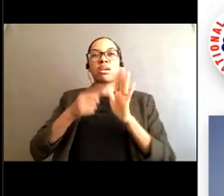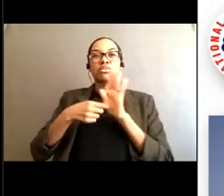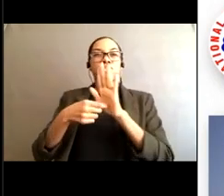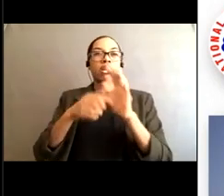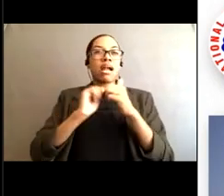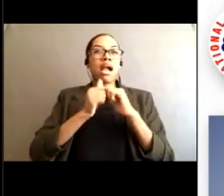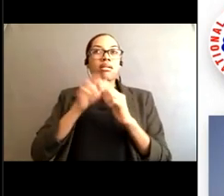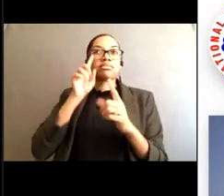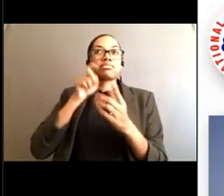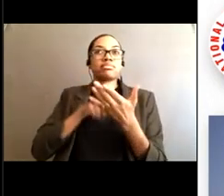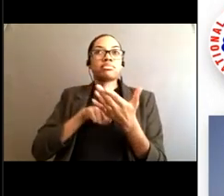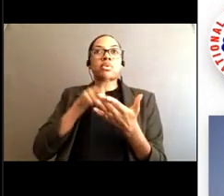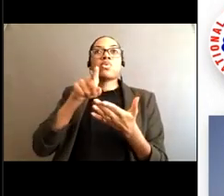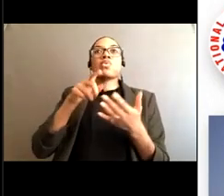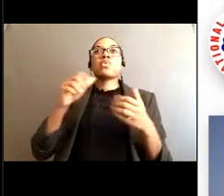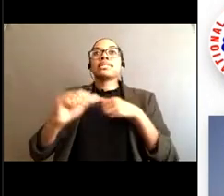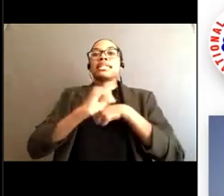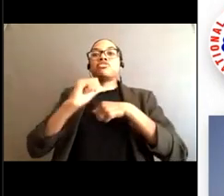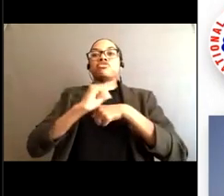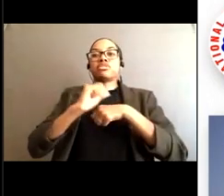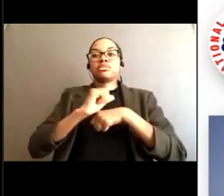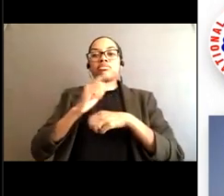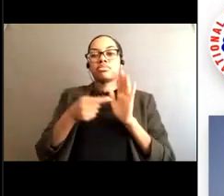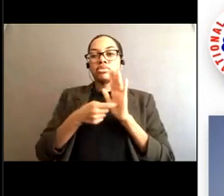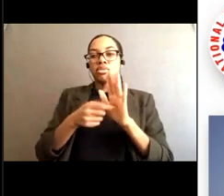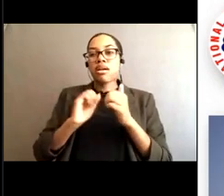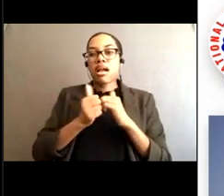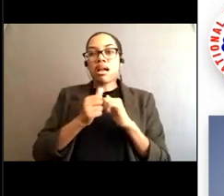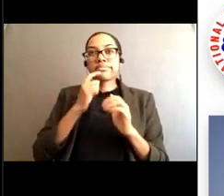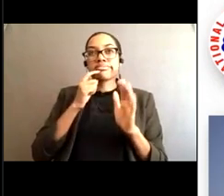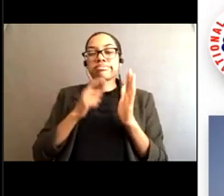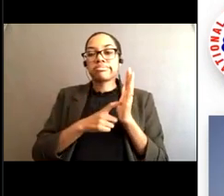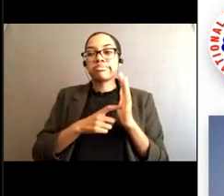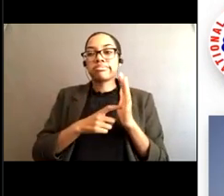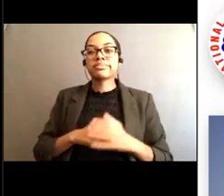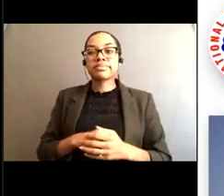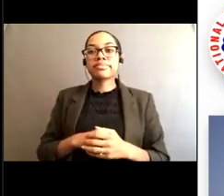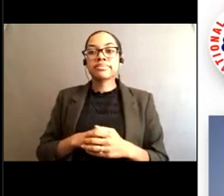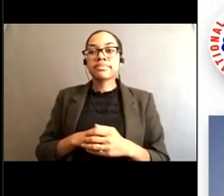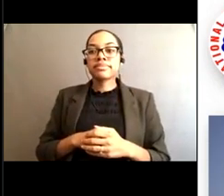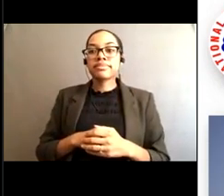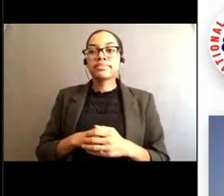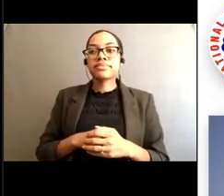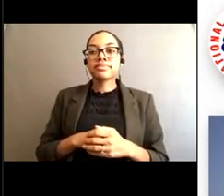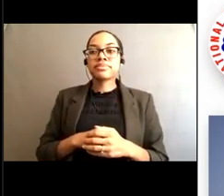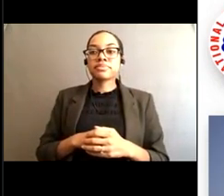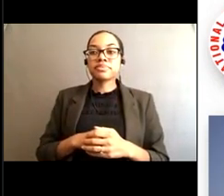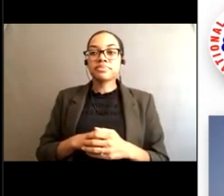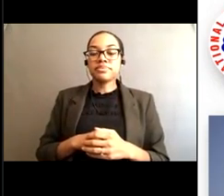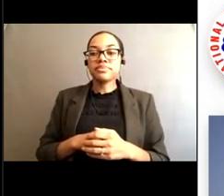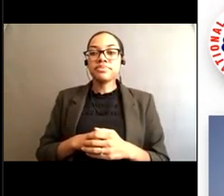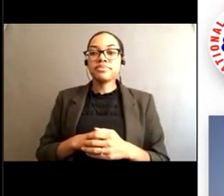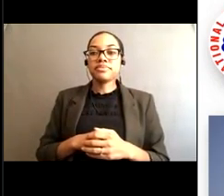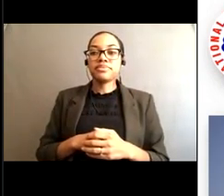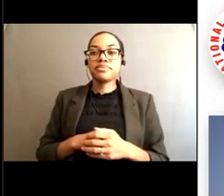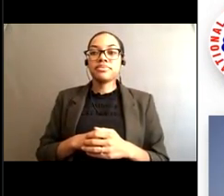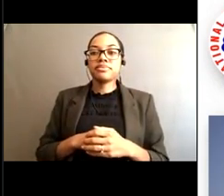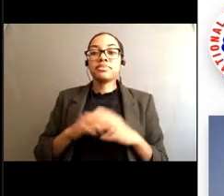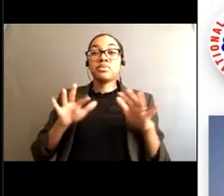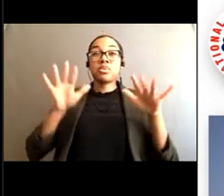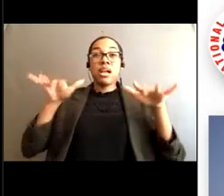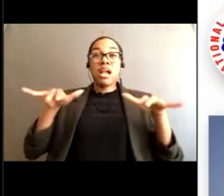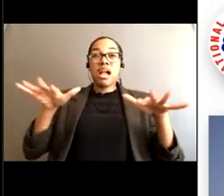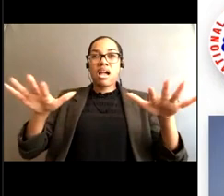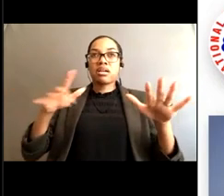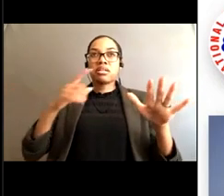on some appearances of the waves that might be able to help you spot where some trouble areas may be on the